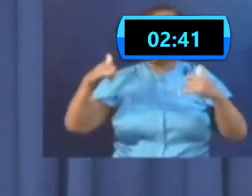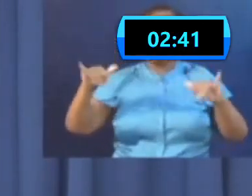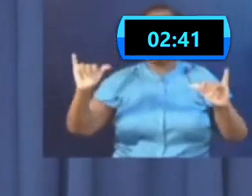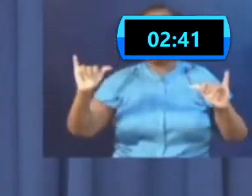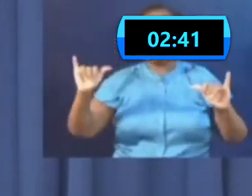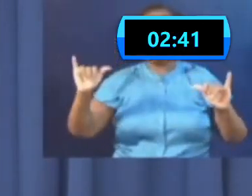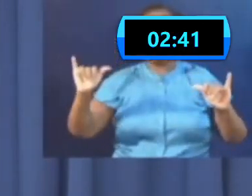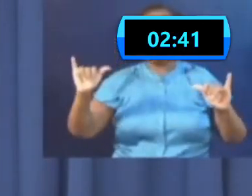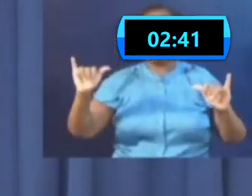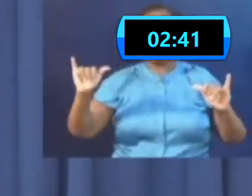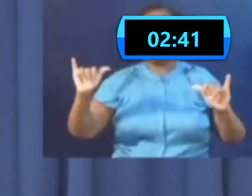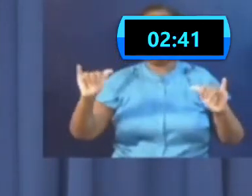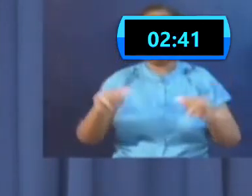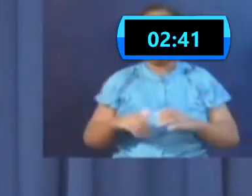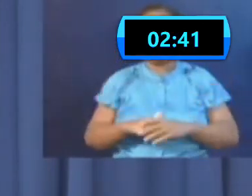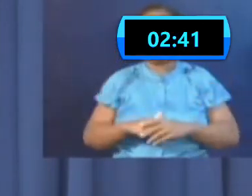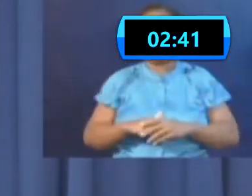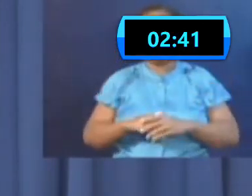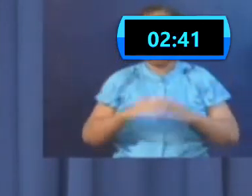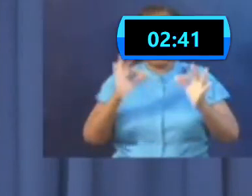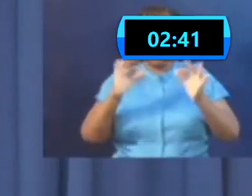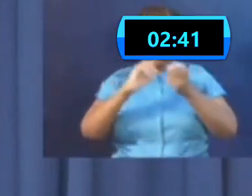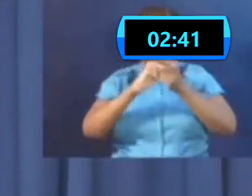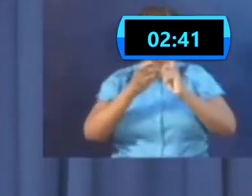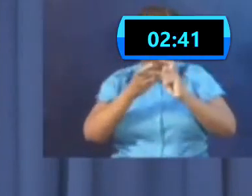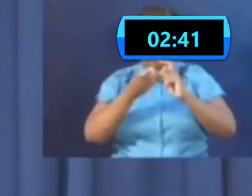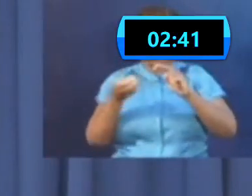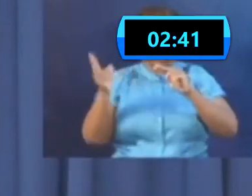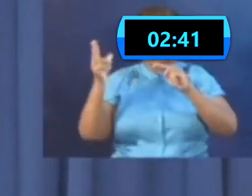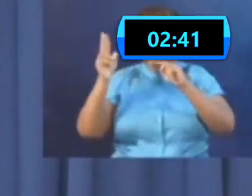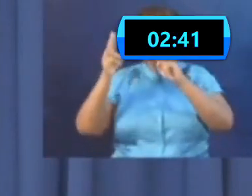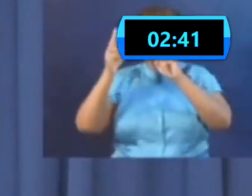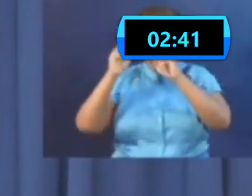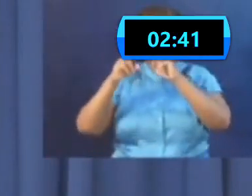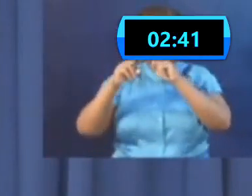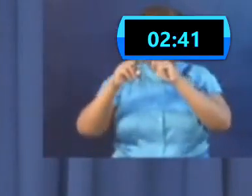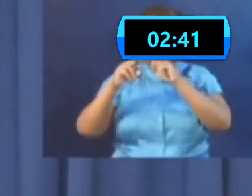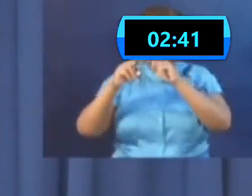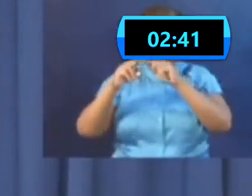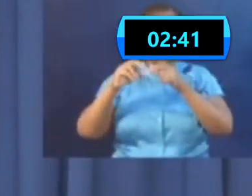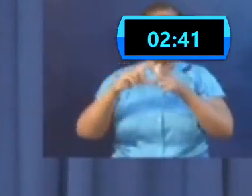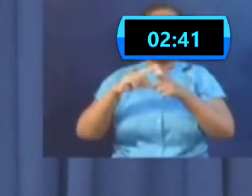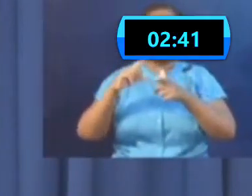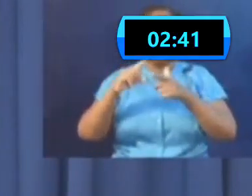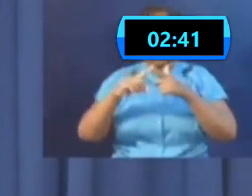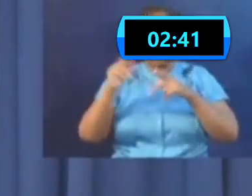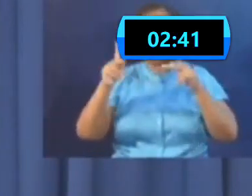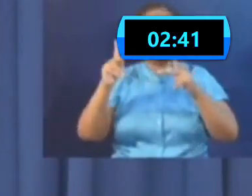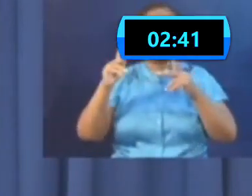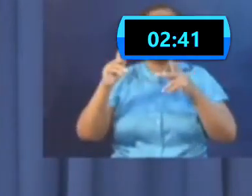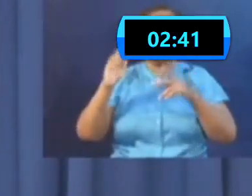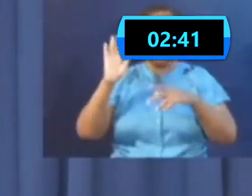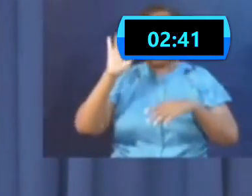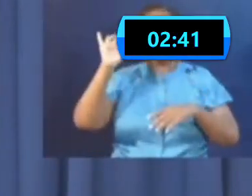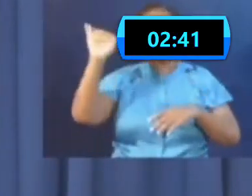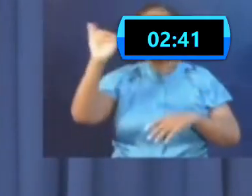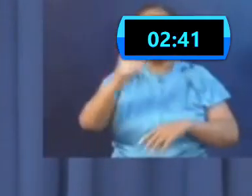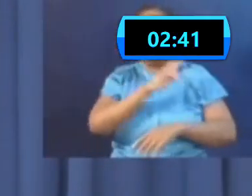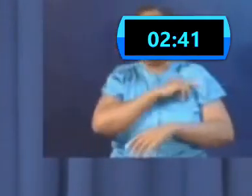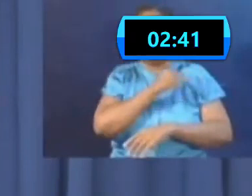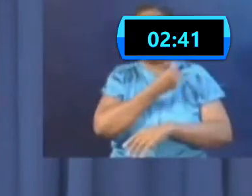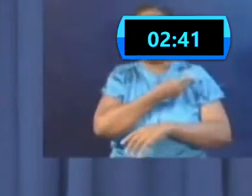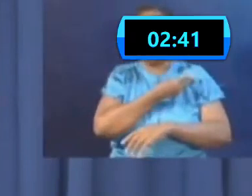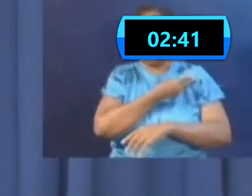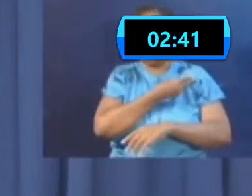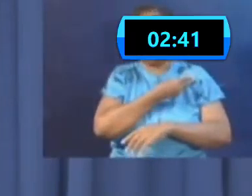change, will maintain for the time being, their state-supervised use of all facilities across the healthcare